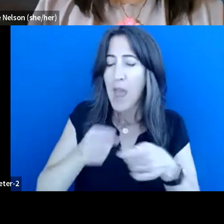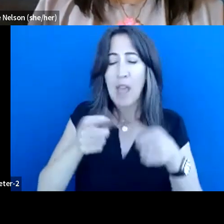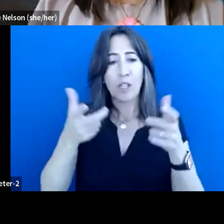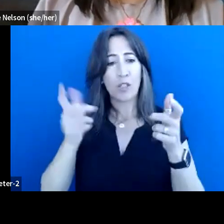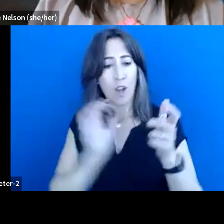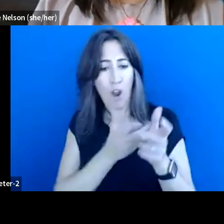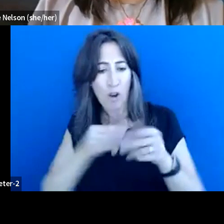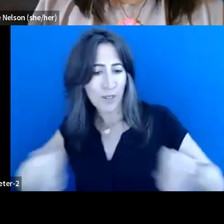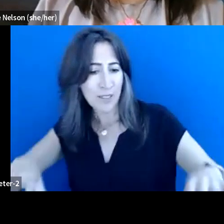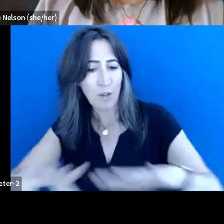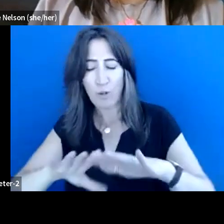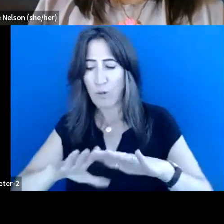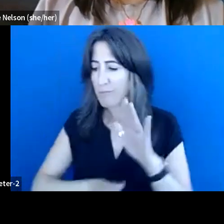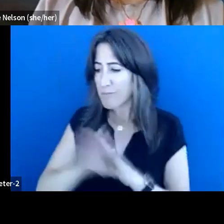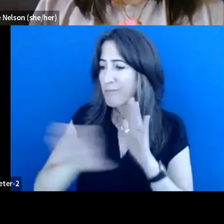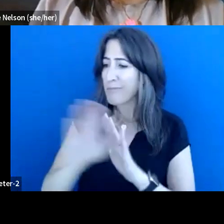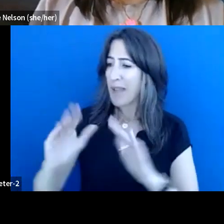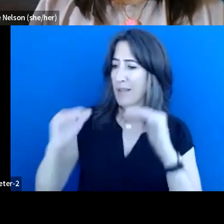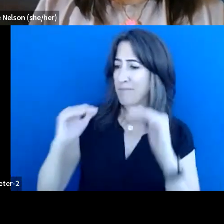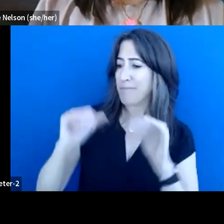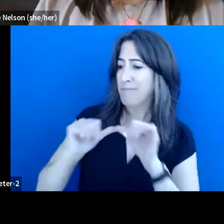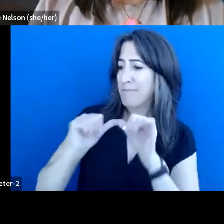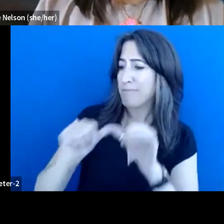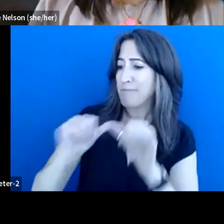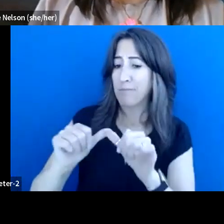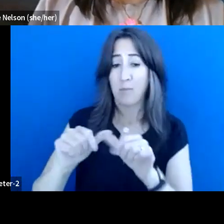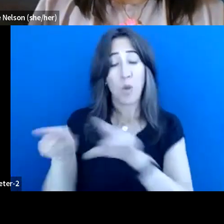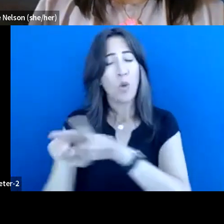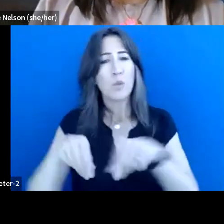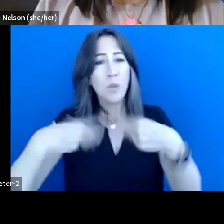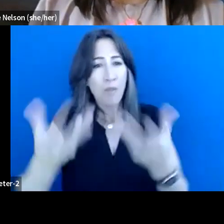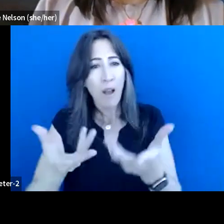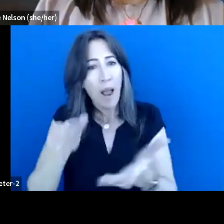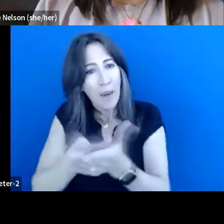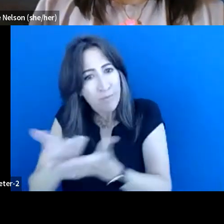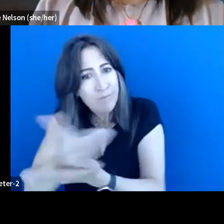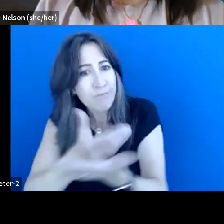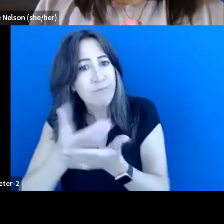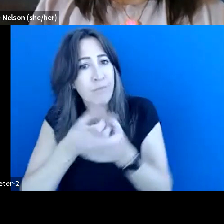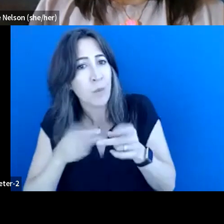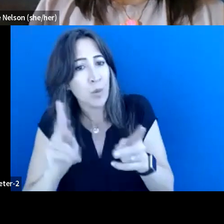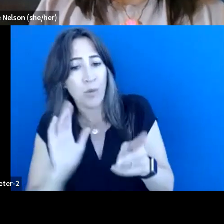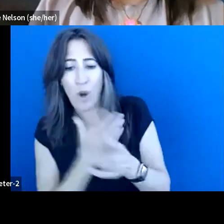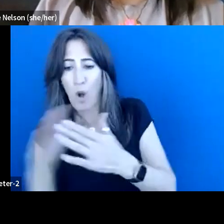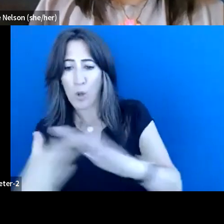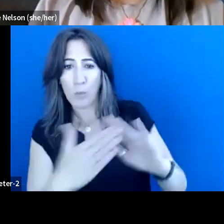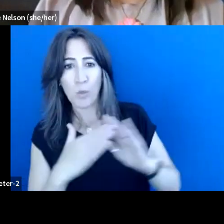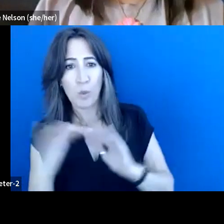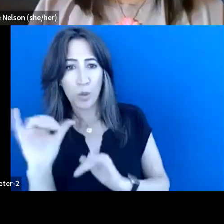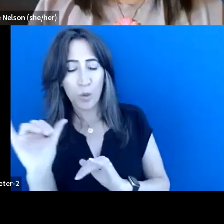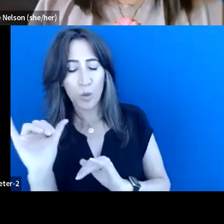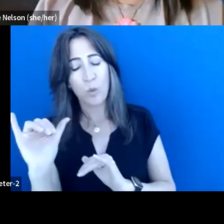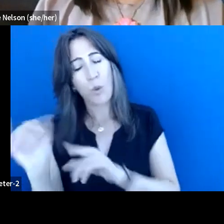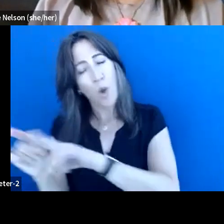communities and provide economic opportunities for our communities. And also, uh, you know, be able to think about that, uh,